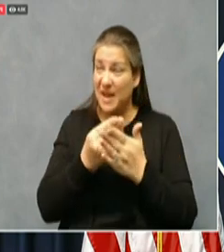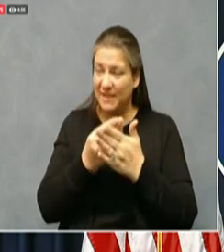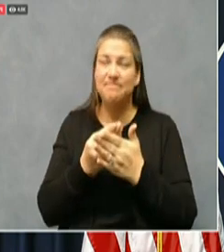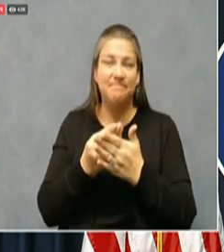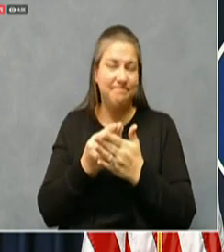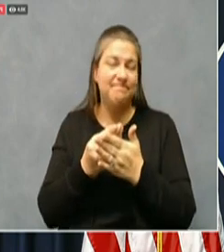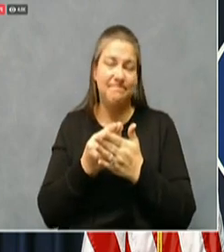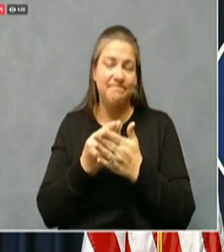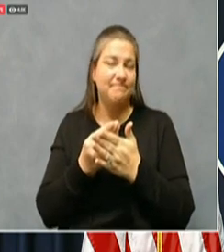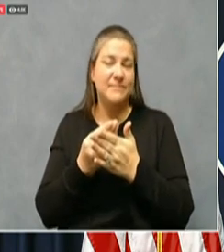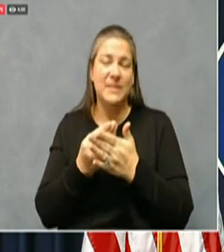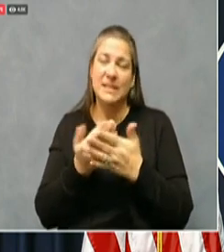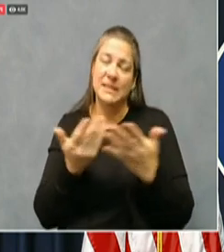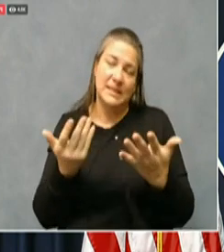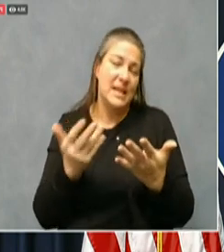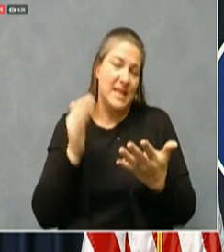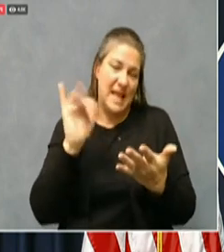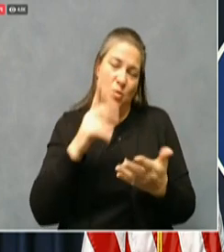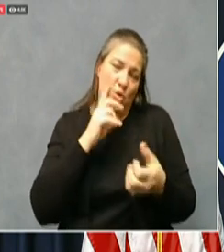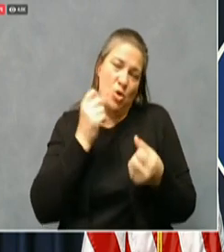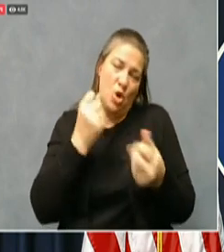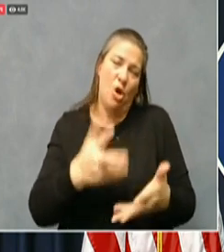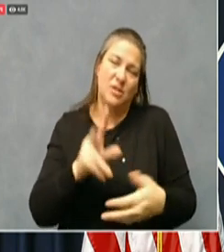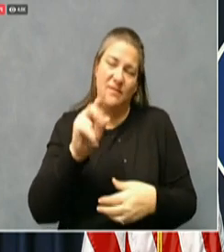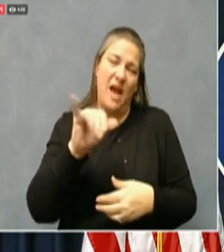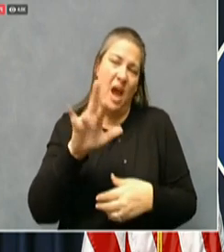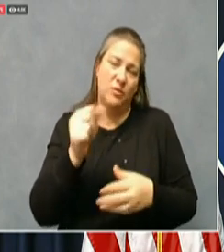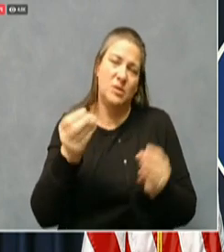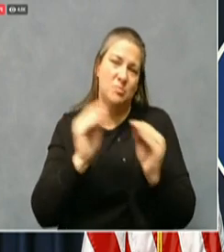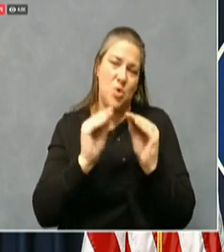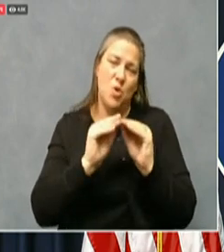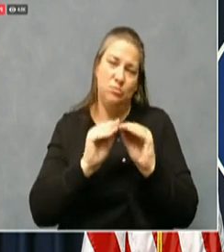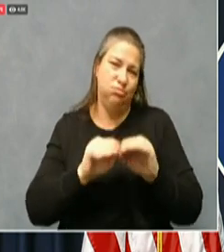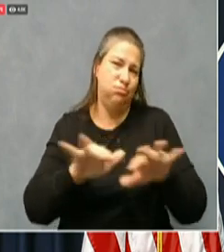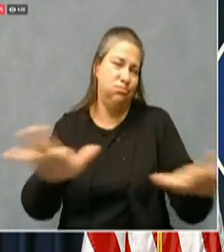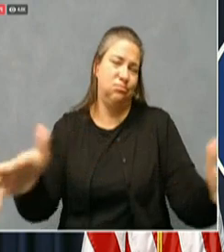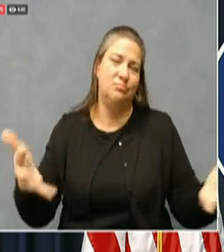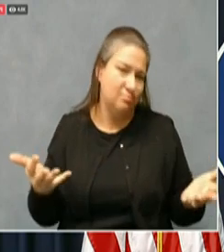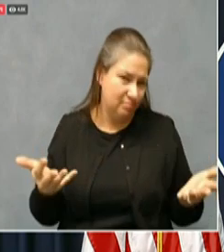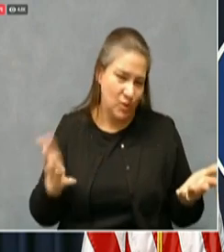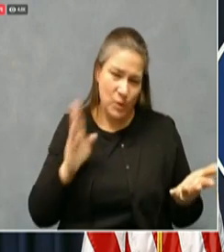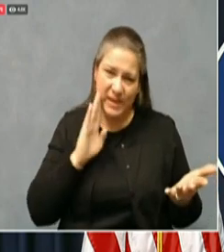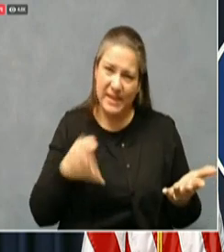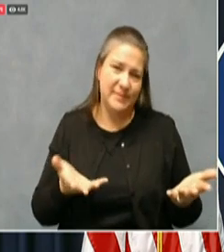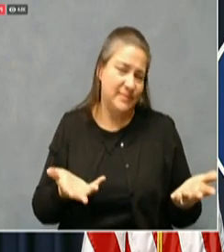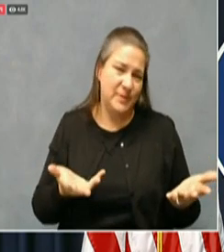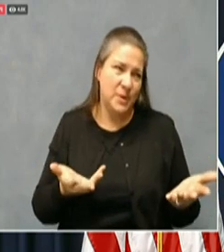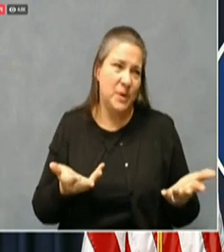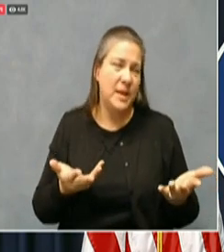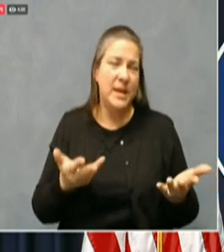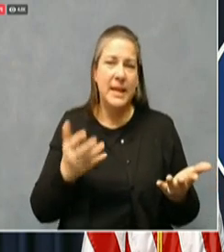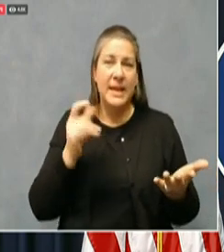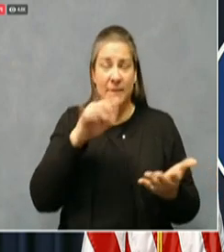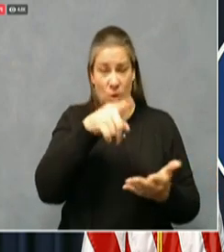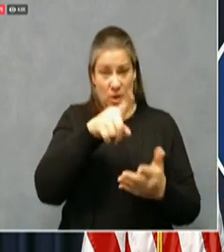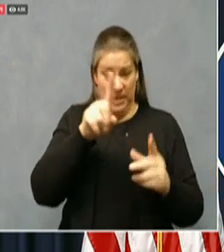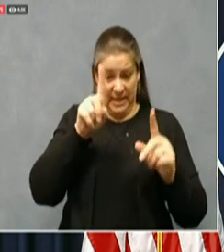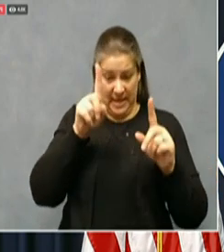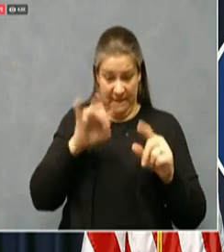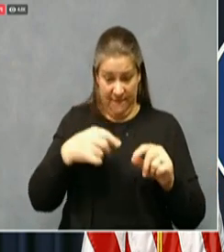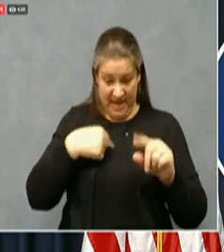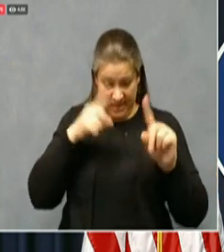spread of the virus than we would see if there wasn't contact tracing. So somebody who tests positive will not